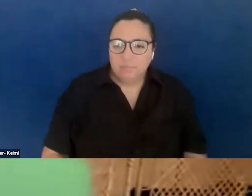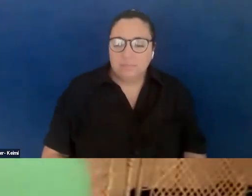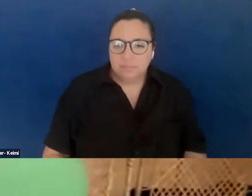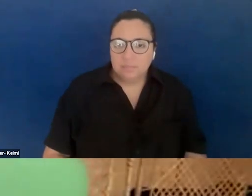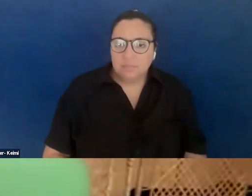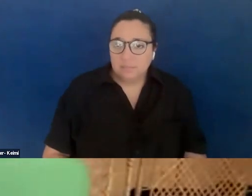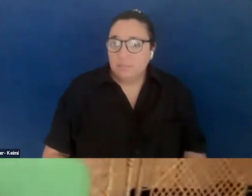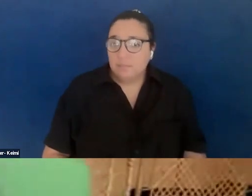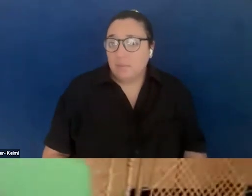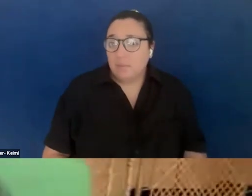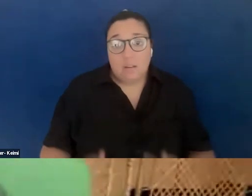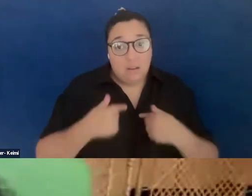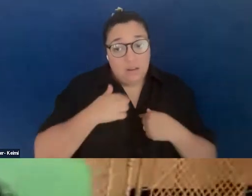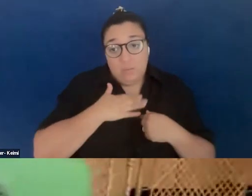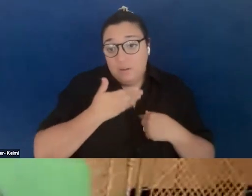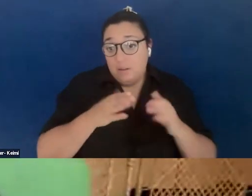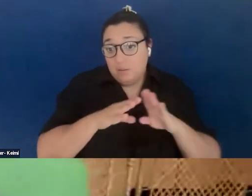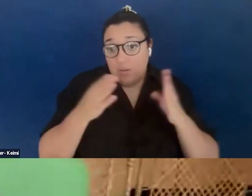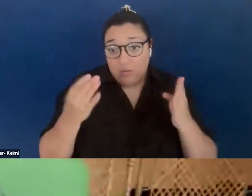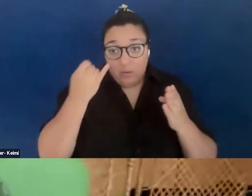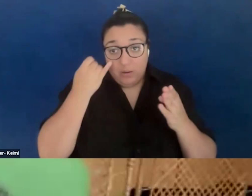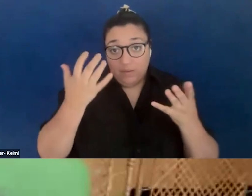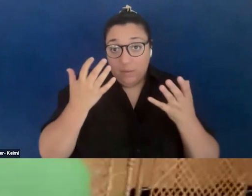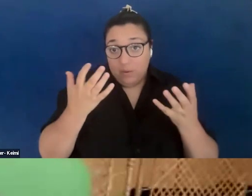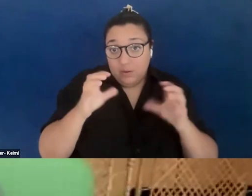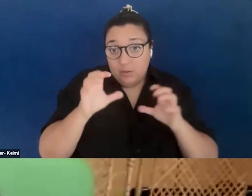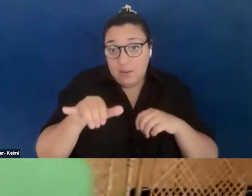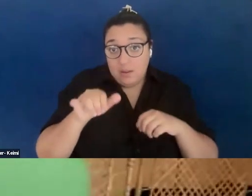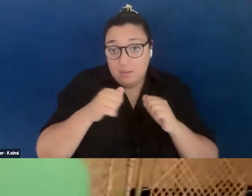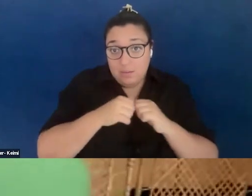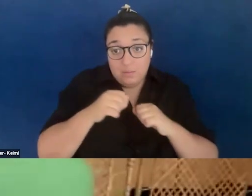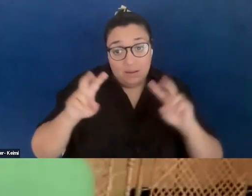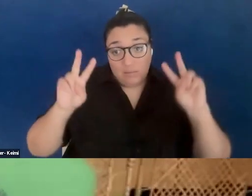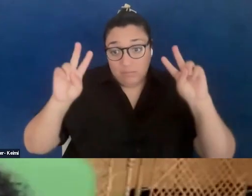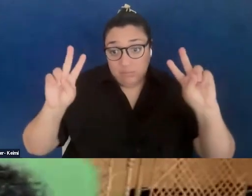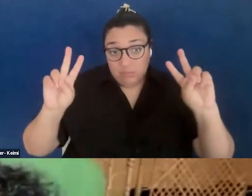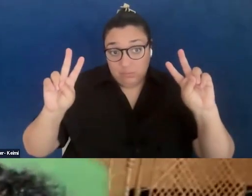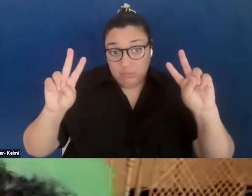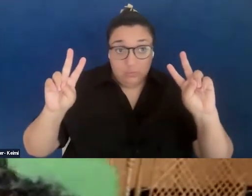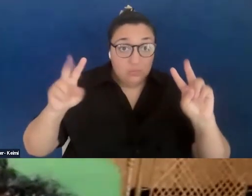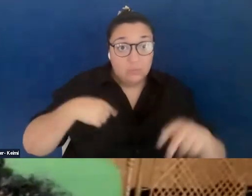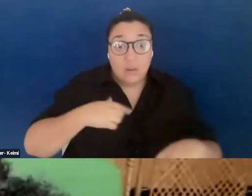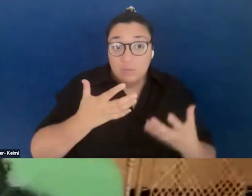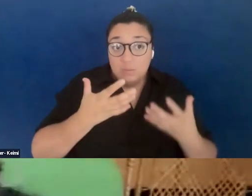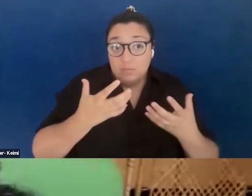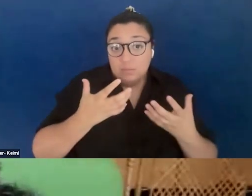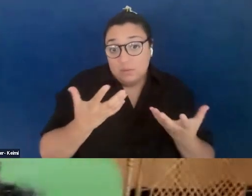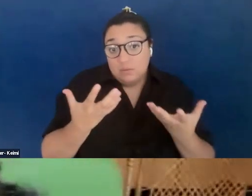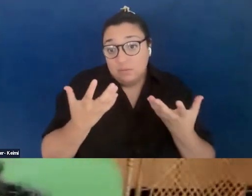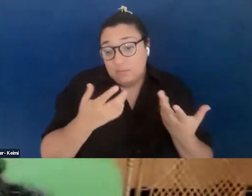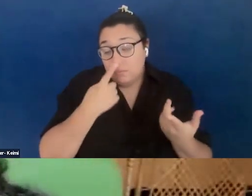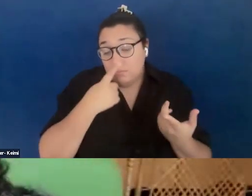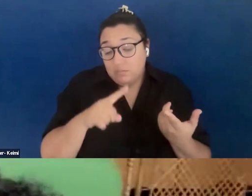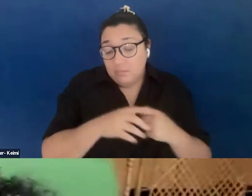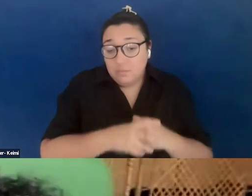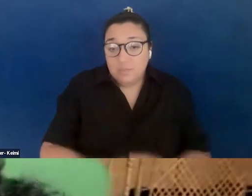very open to do if anybody wants to be, like, a real hippie with me, you know what I'm saying, like, today, I'm, I'm in it, but, um, but yeah, but if